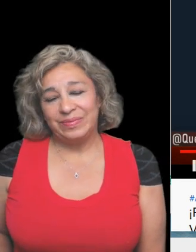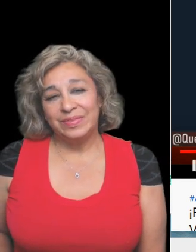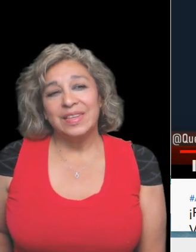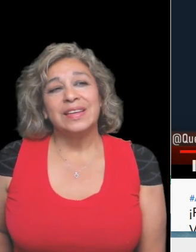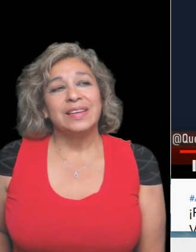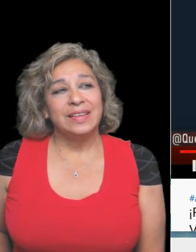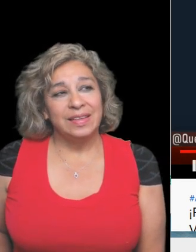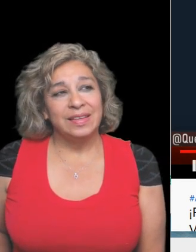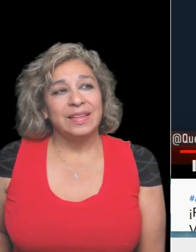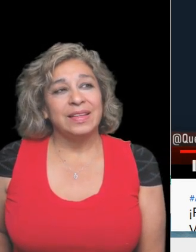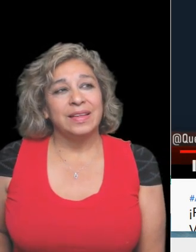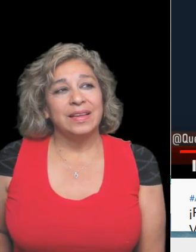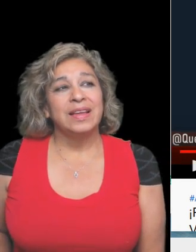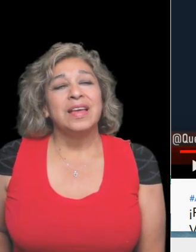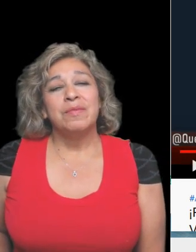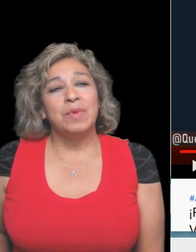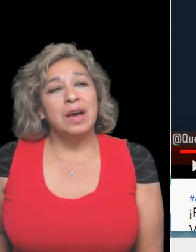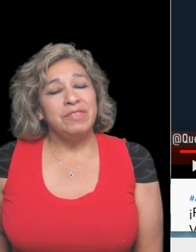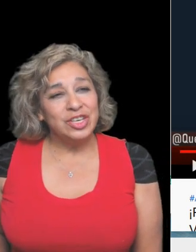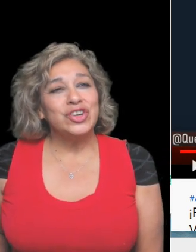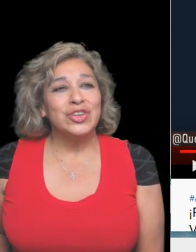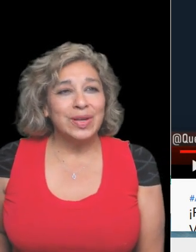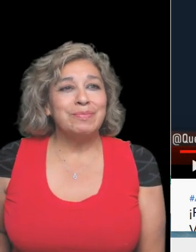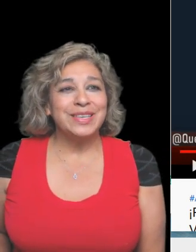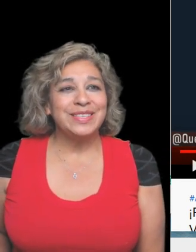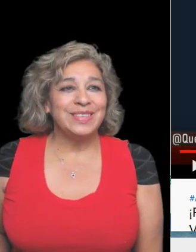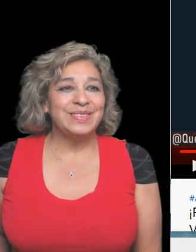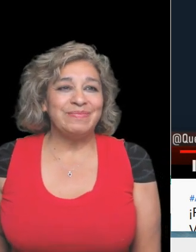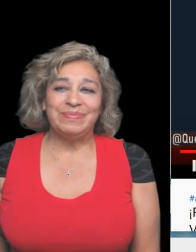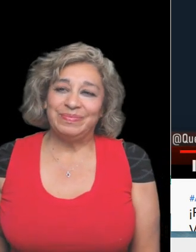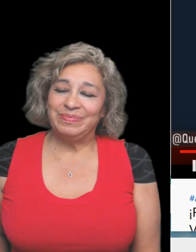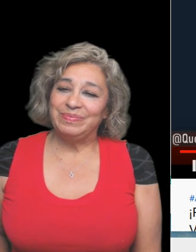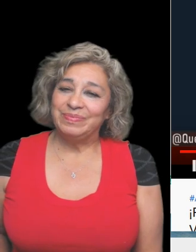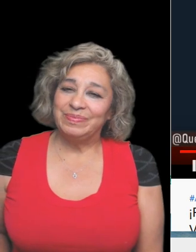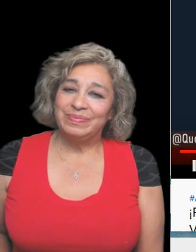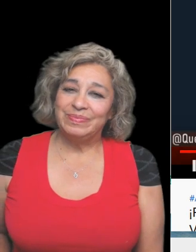combustión interna, amigos y amigas. Of internal combustion.